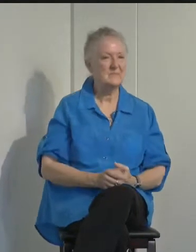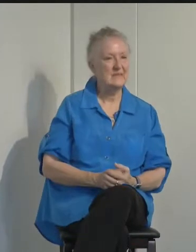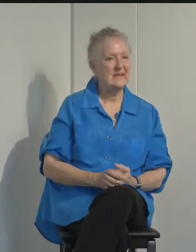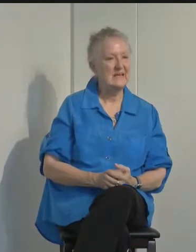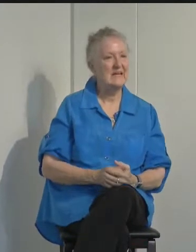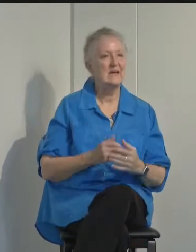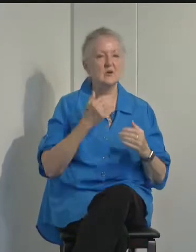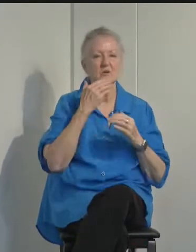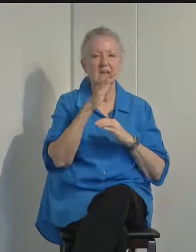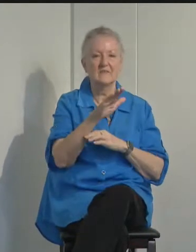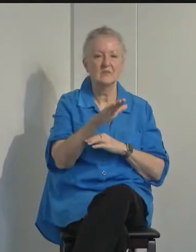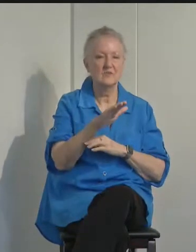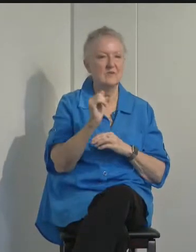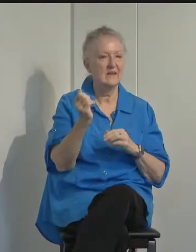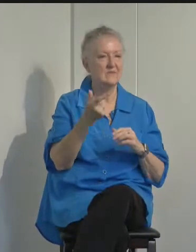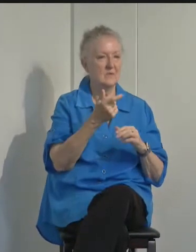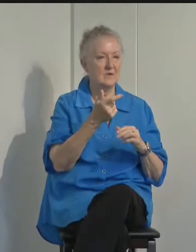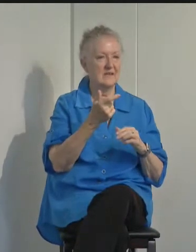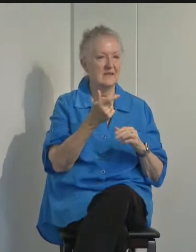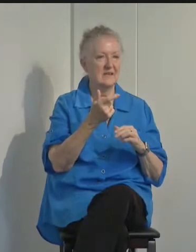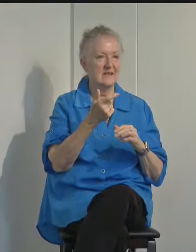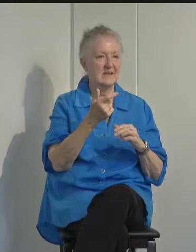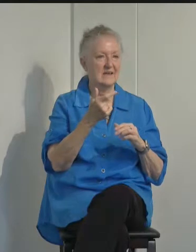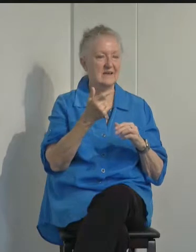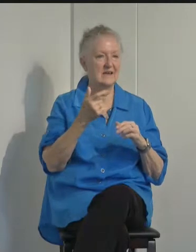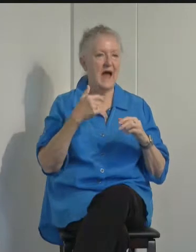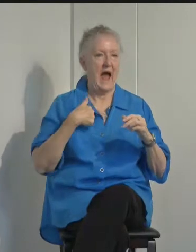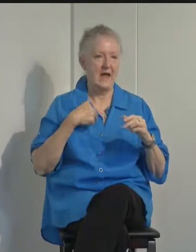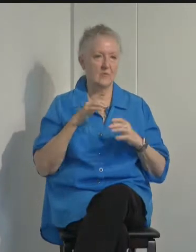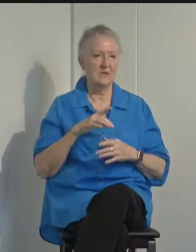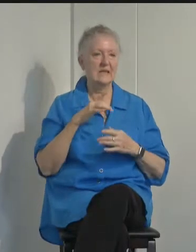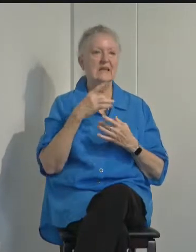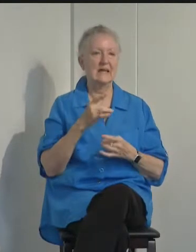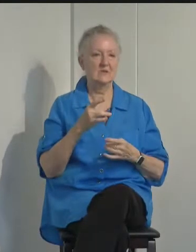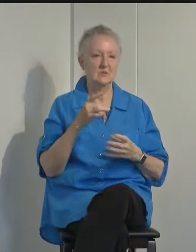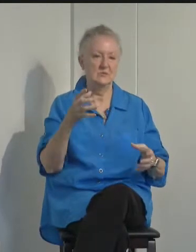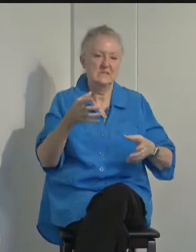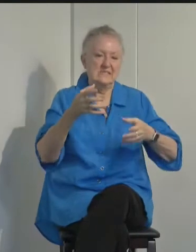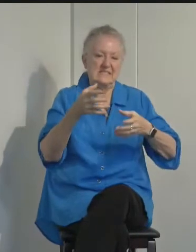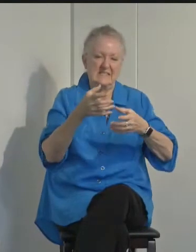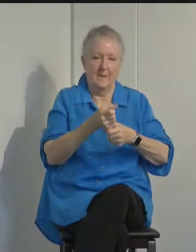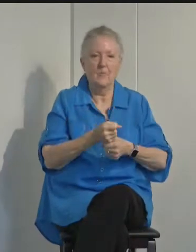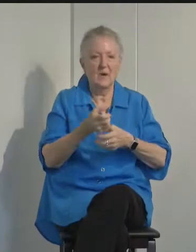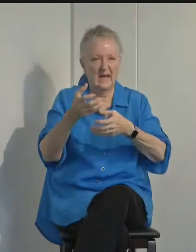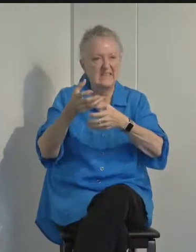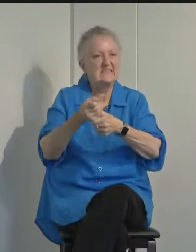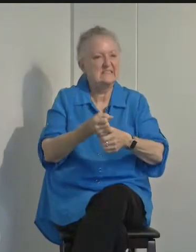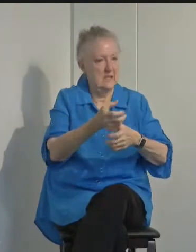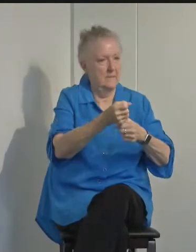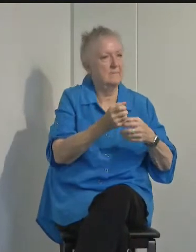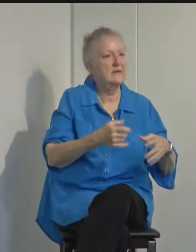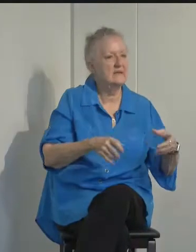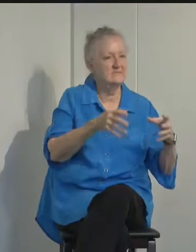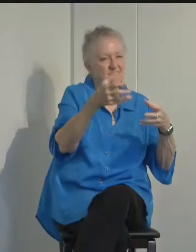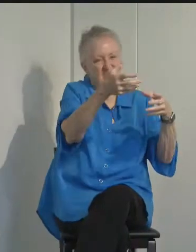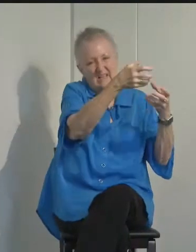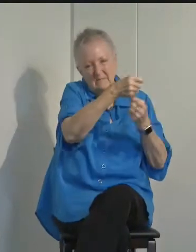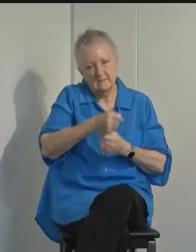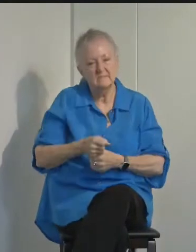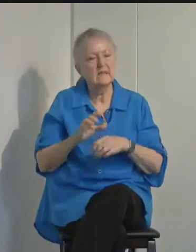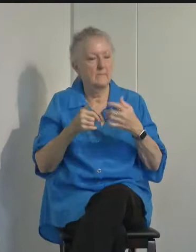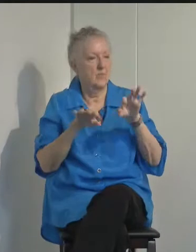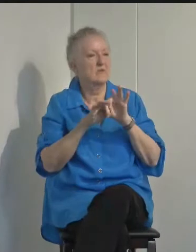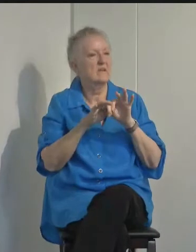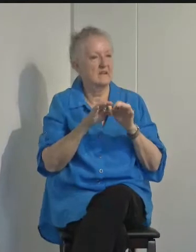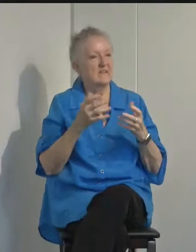Good afternoon, everyone. I would like to summarize some key findings about the coronavirus and